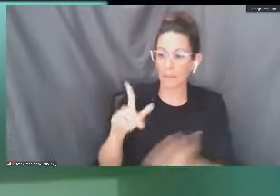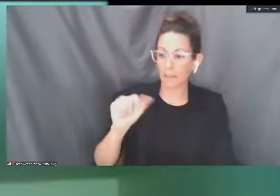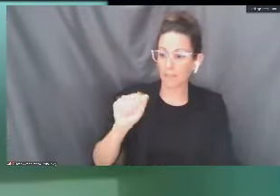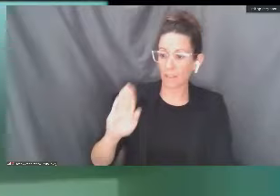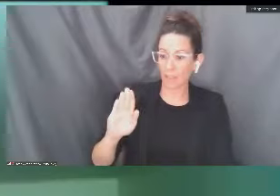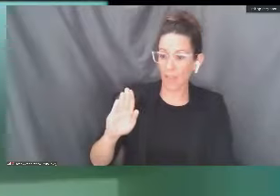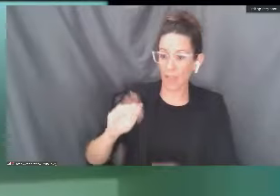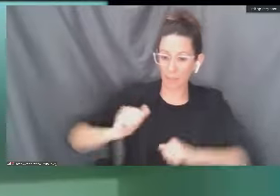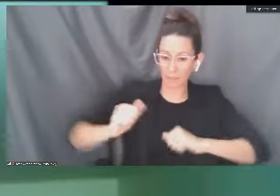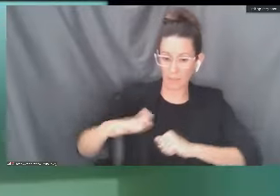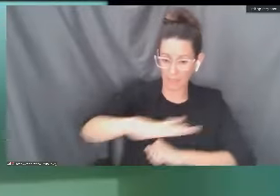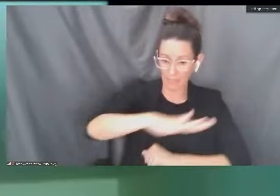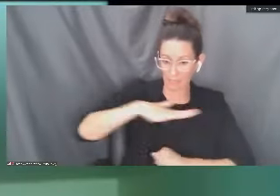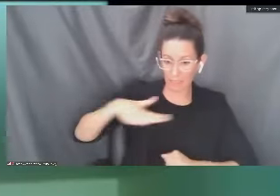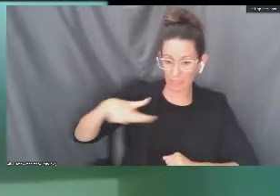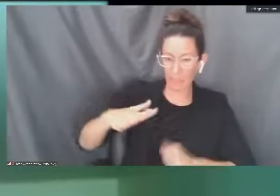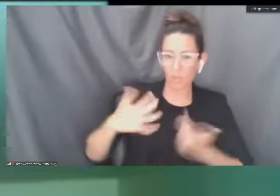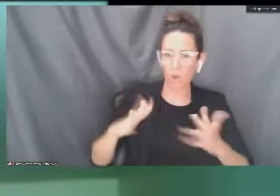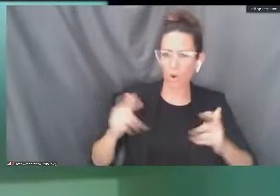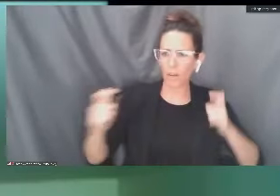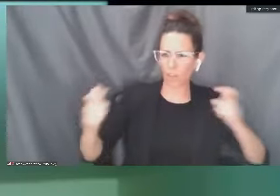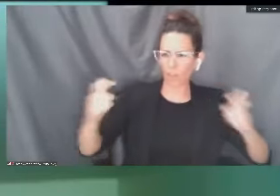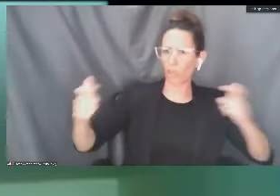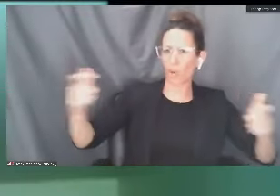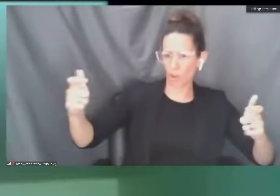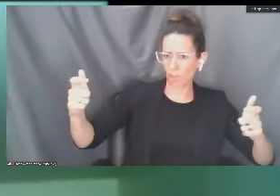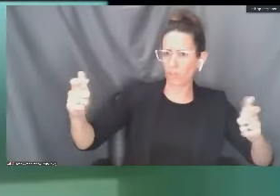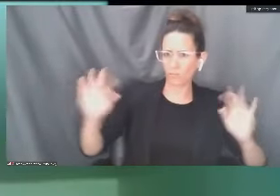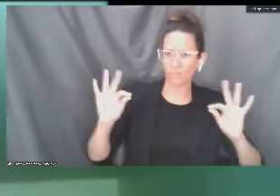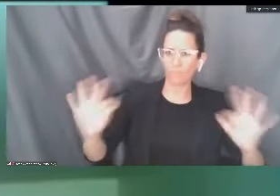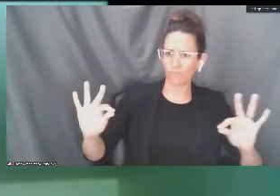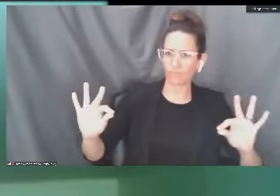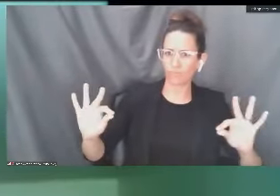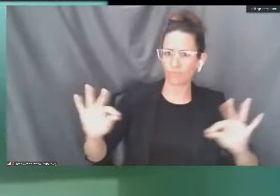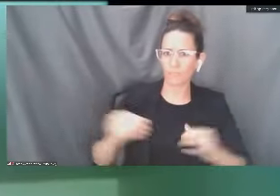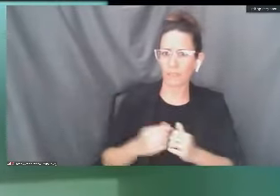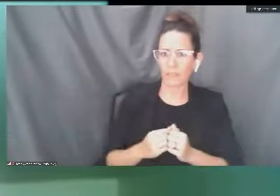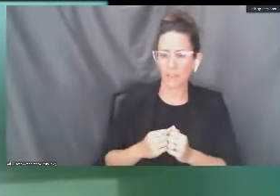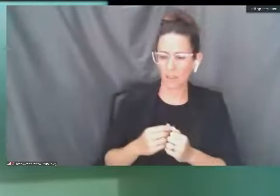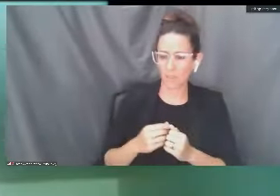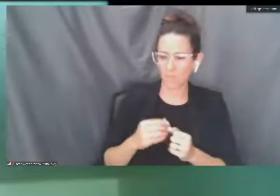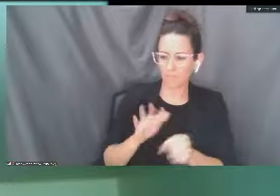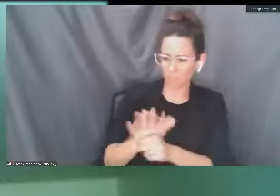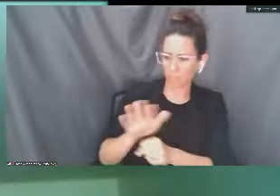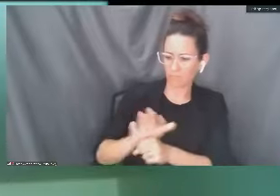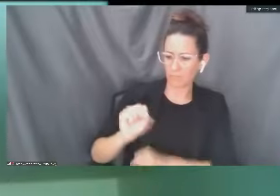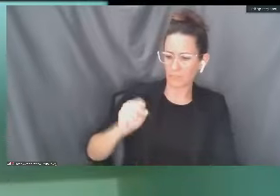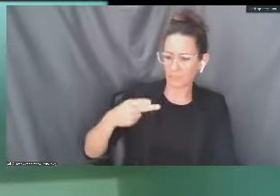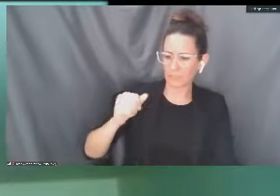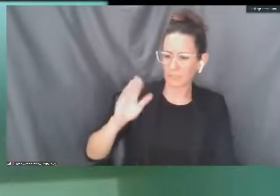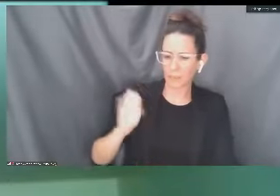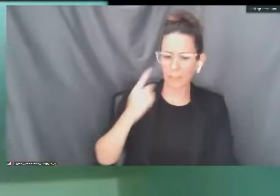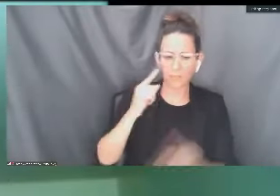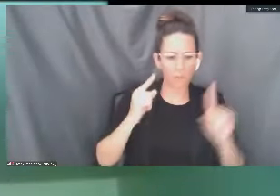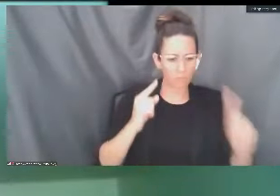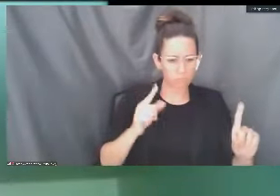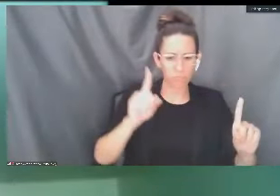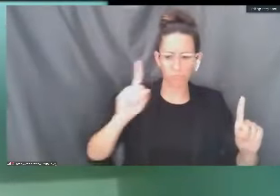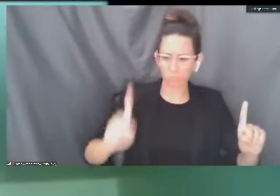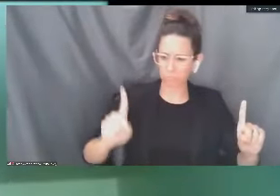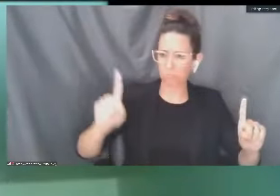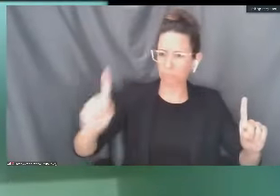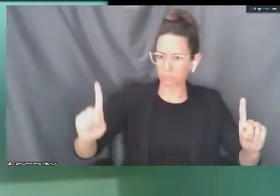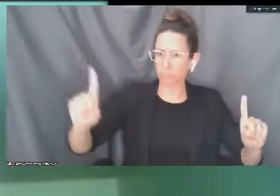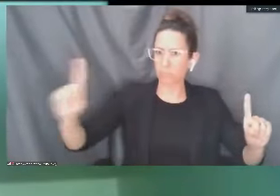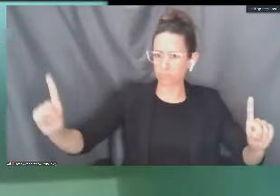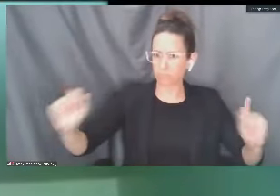for programs such as electrical are already quite large. And there is substantial space between students in the way that it